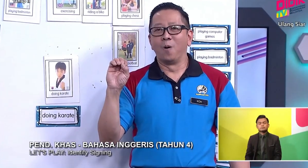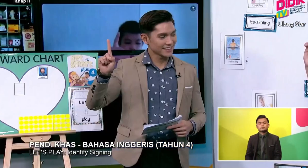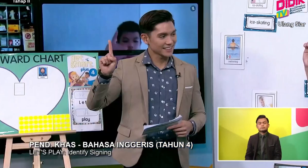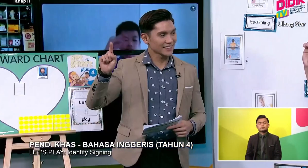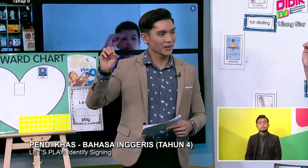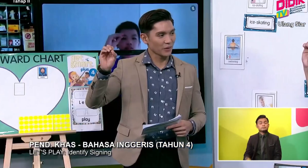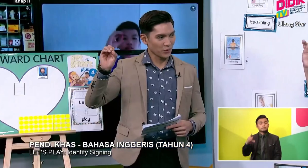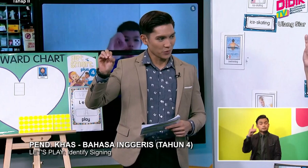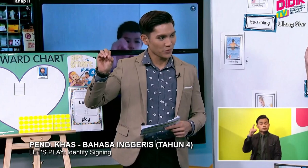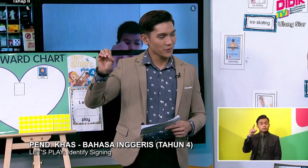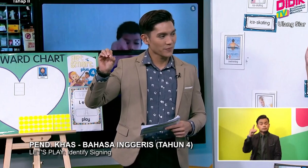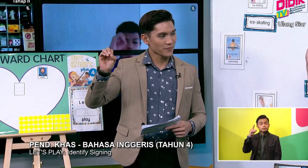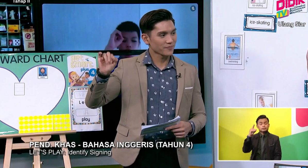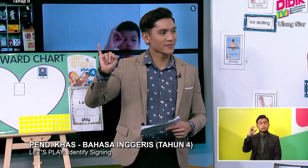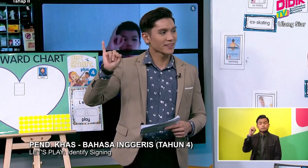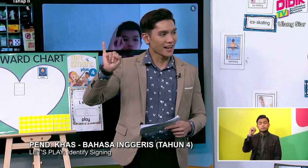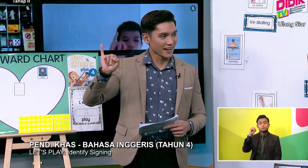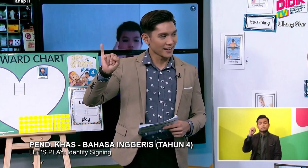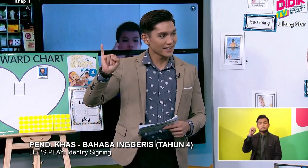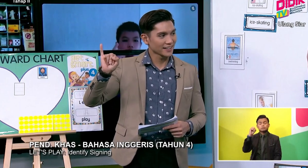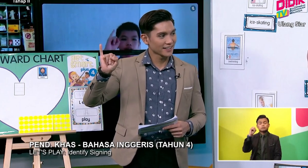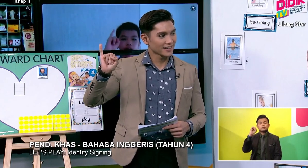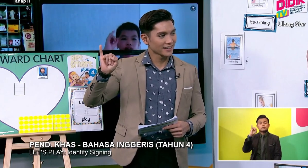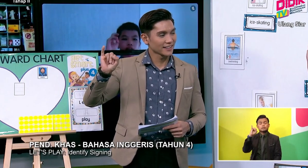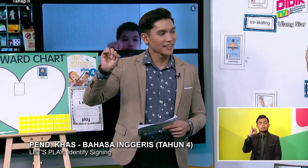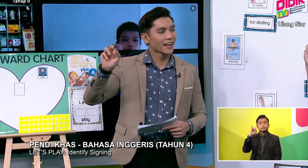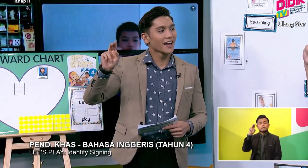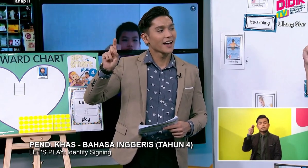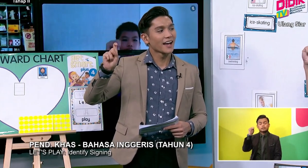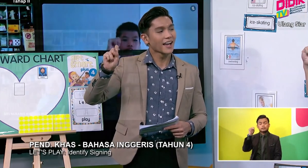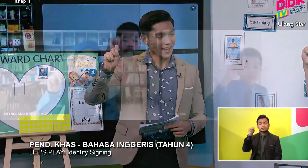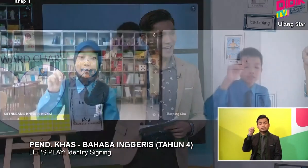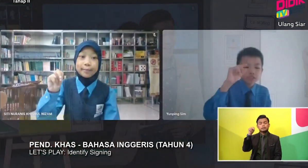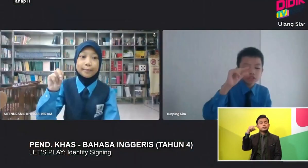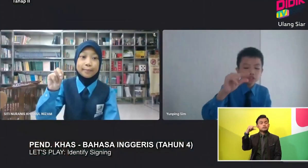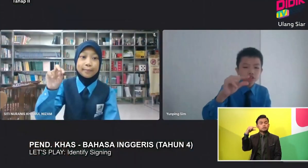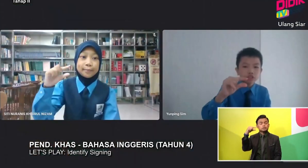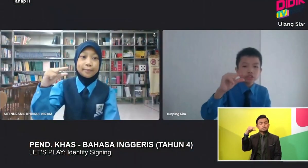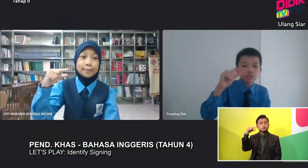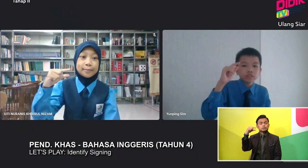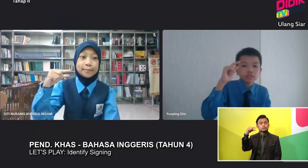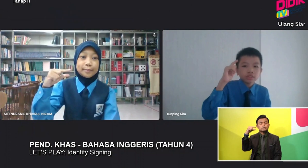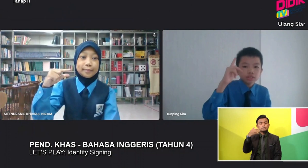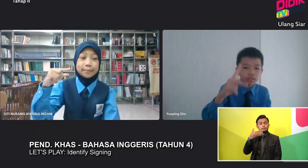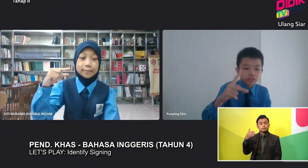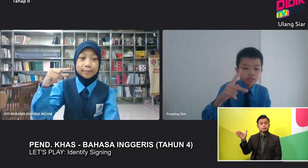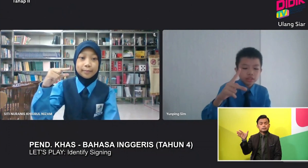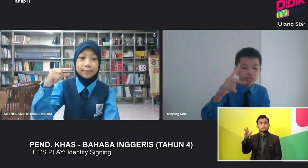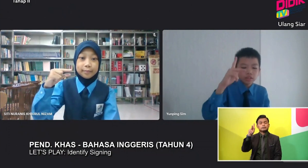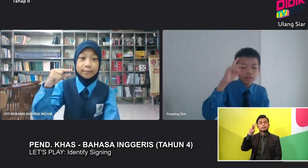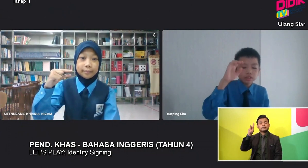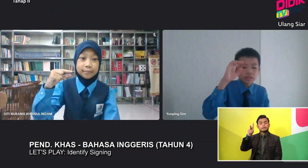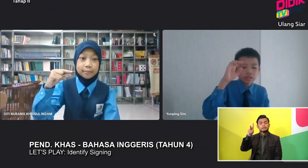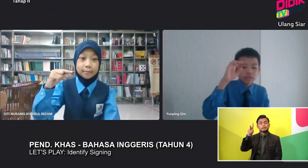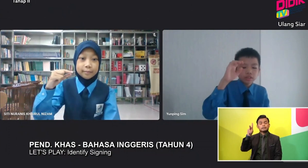D O O I I N G Then karate. K